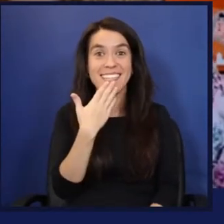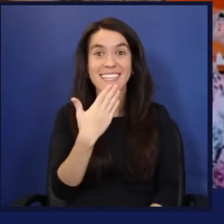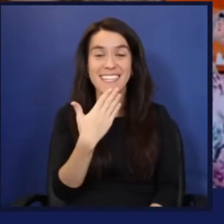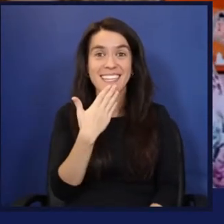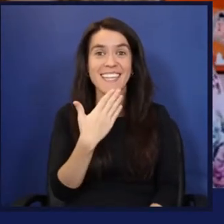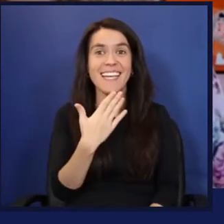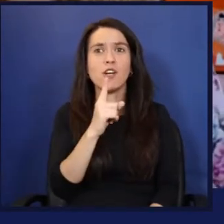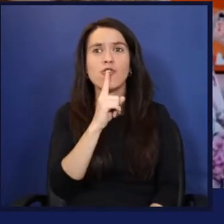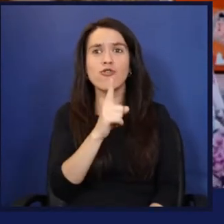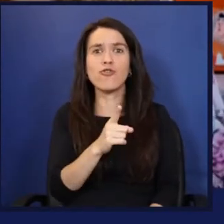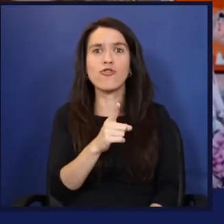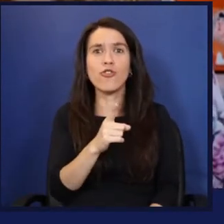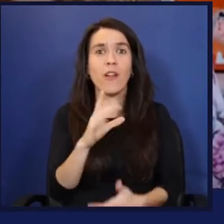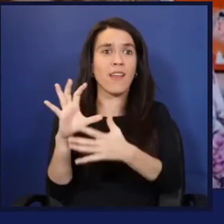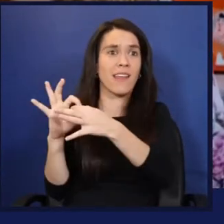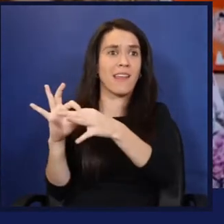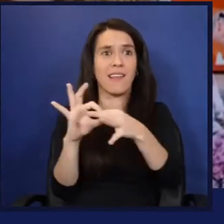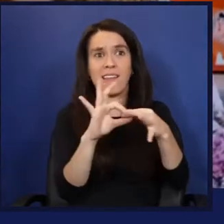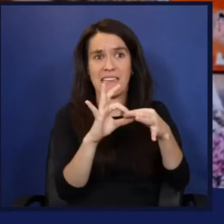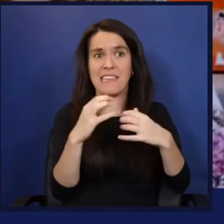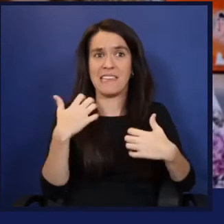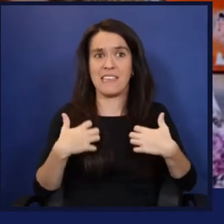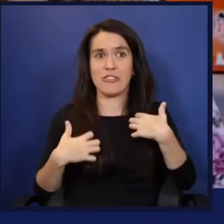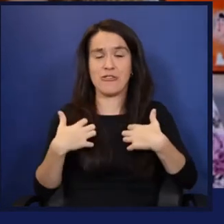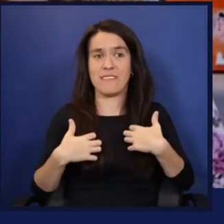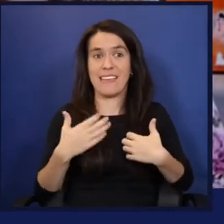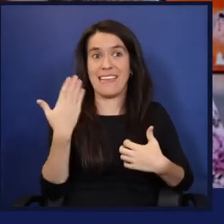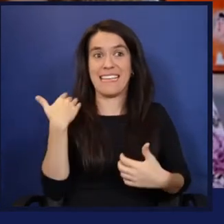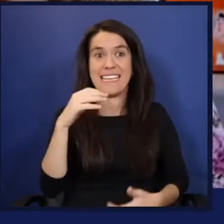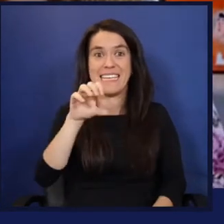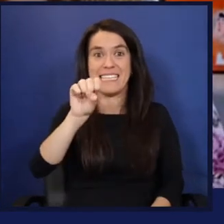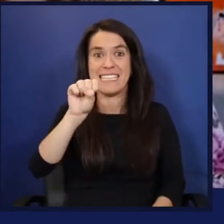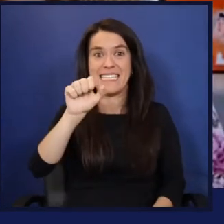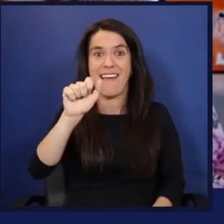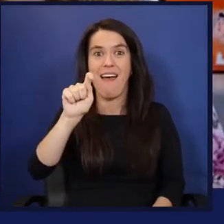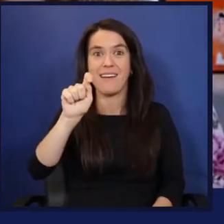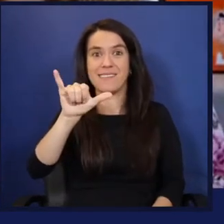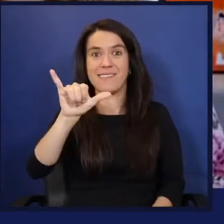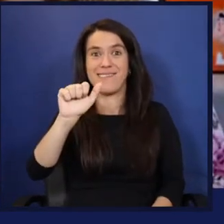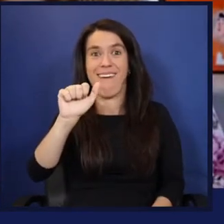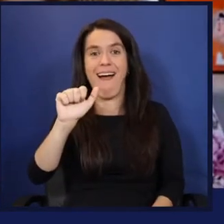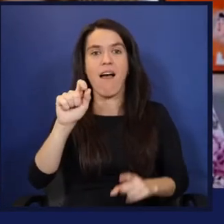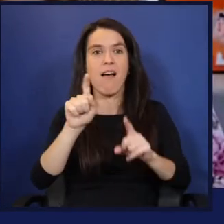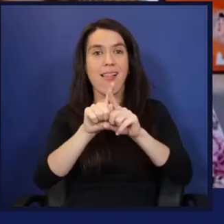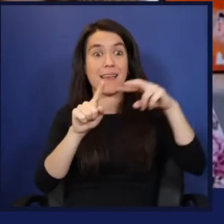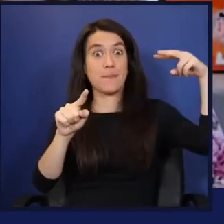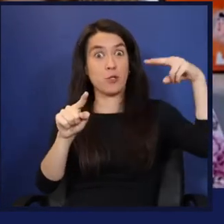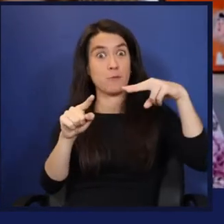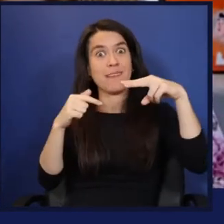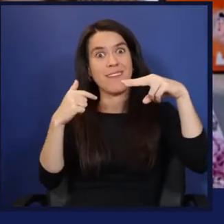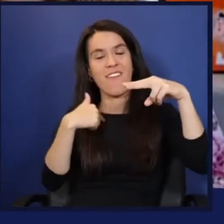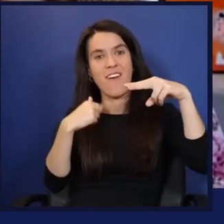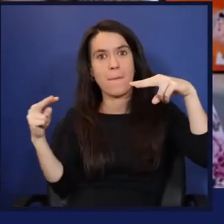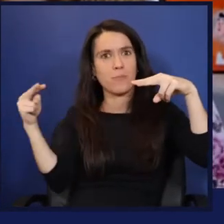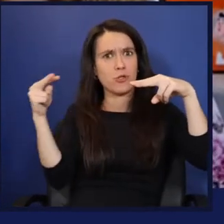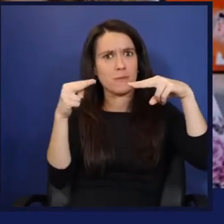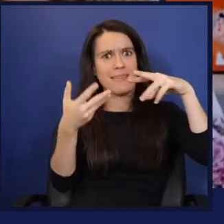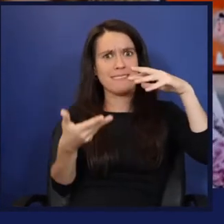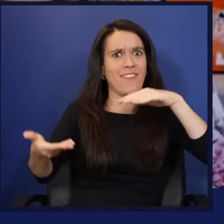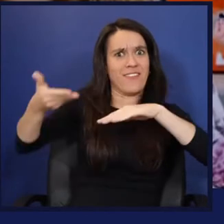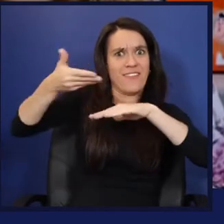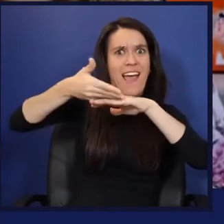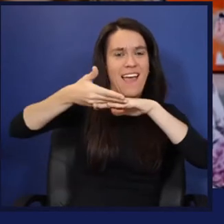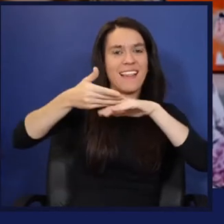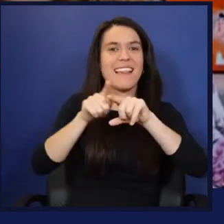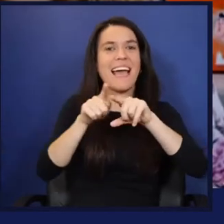well with what Svetia said. I'll give another angle is the cloud angle. Svetia